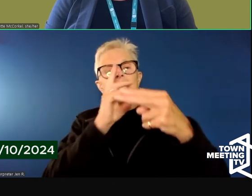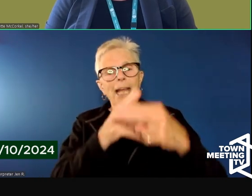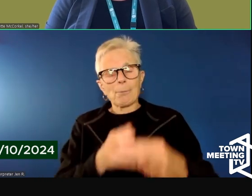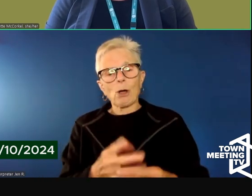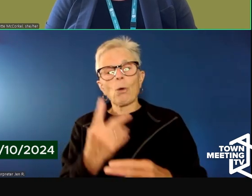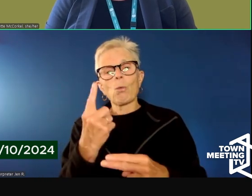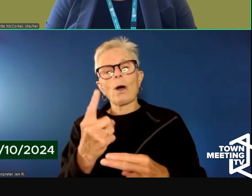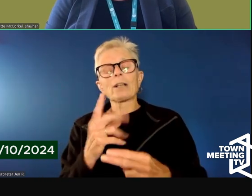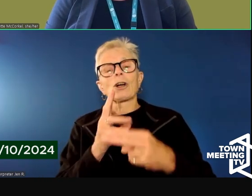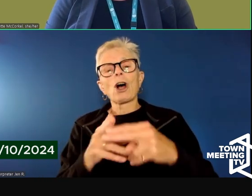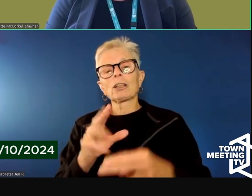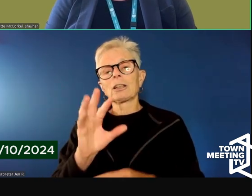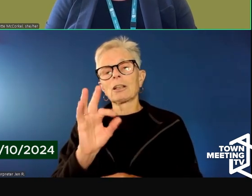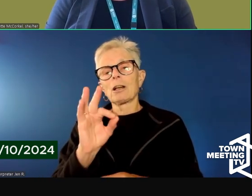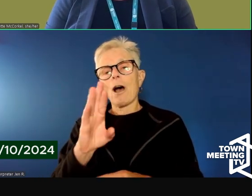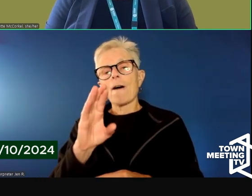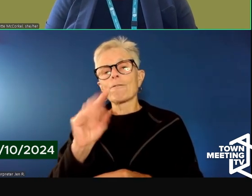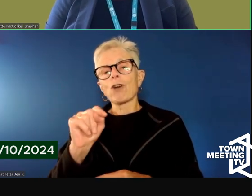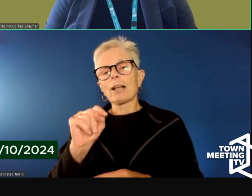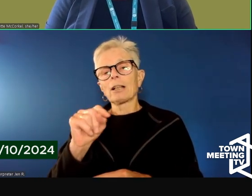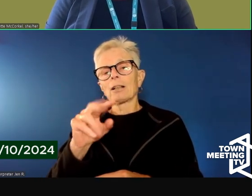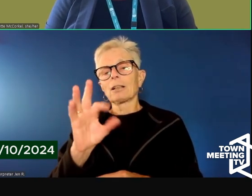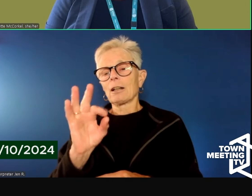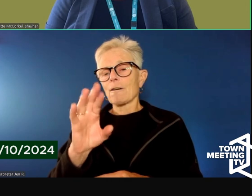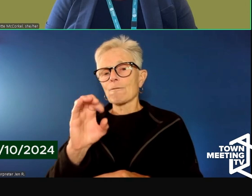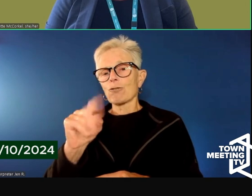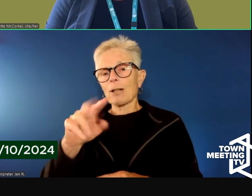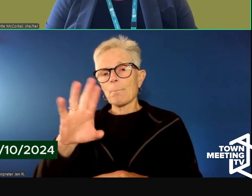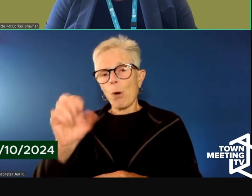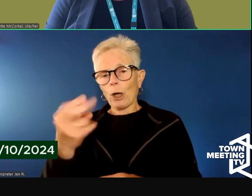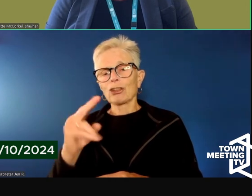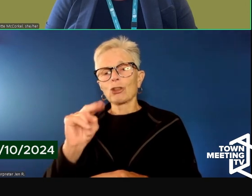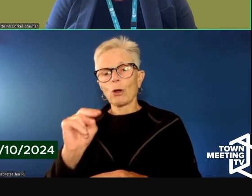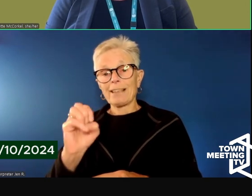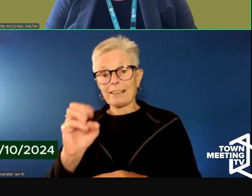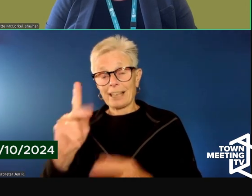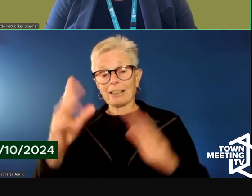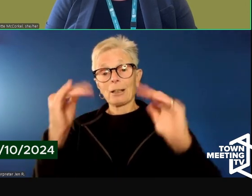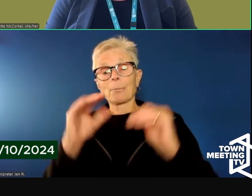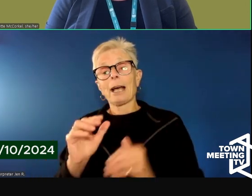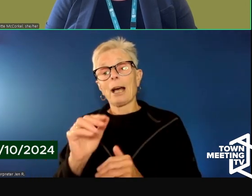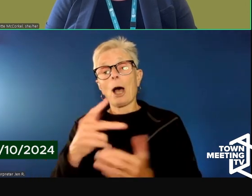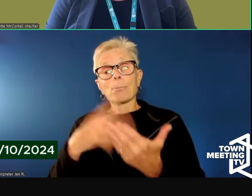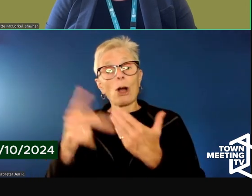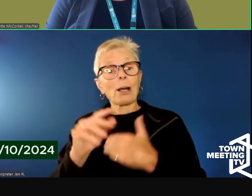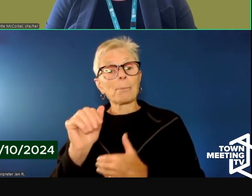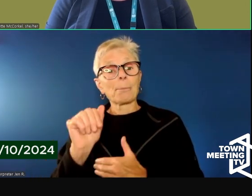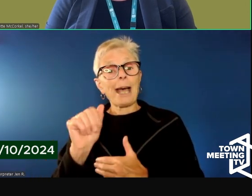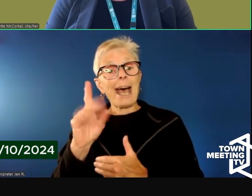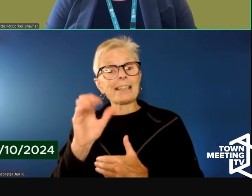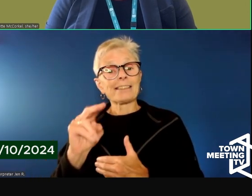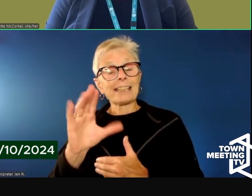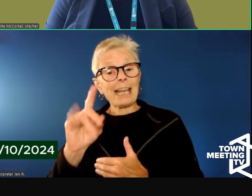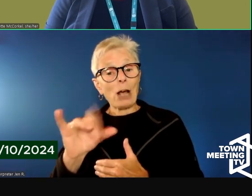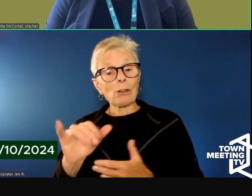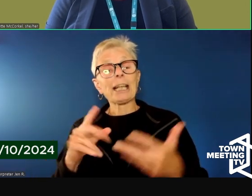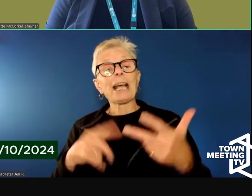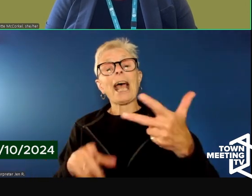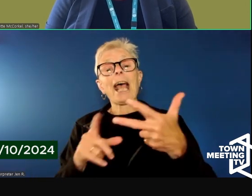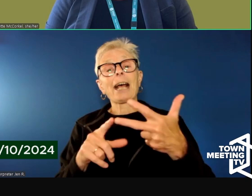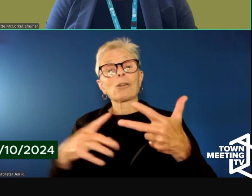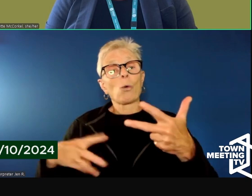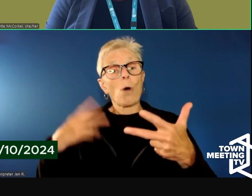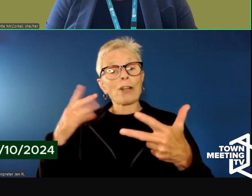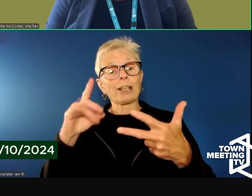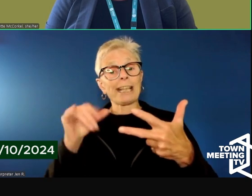called Front Porch in Northeast Kingdom. There's a program in Addison County and also a program in Washington County. All are